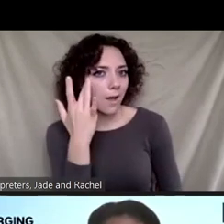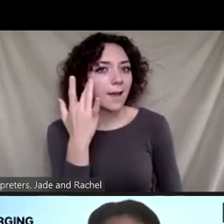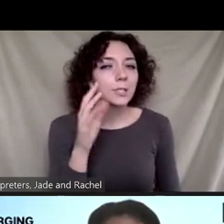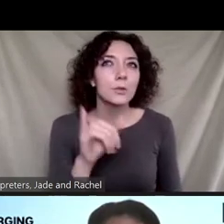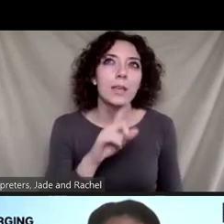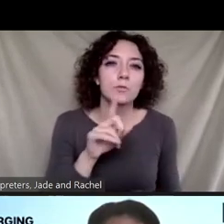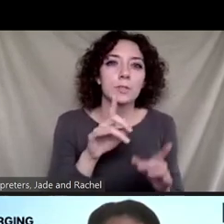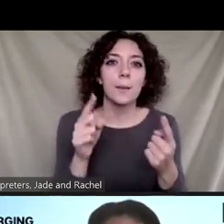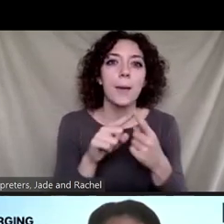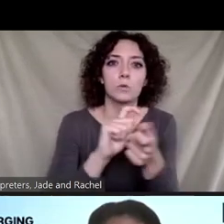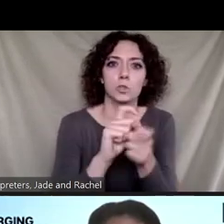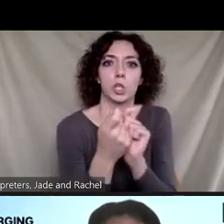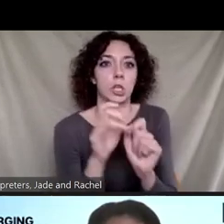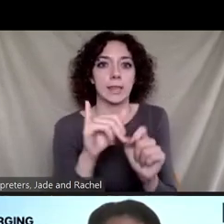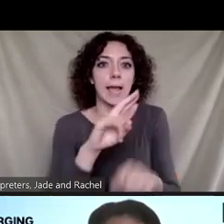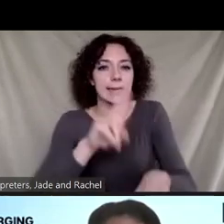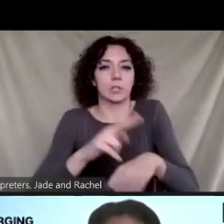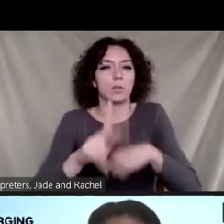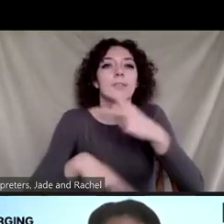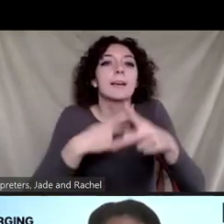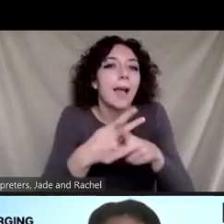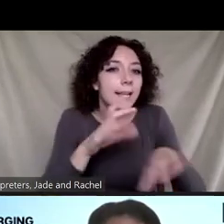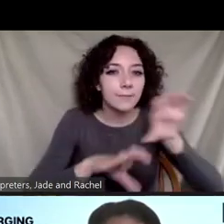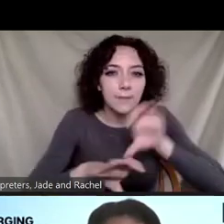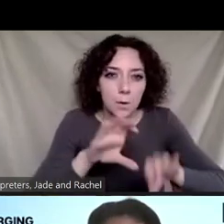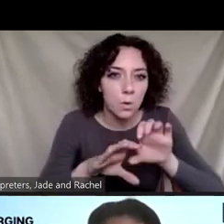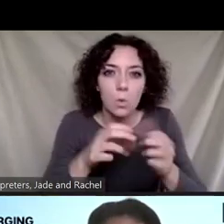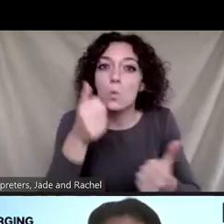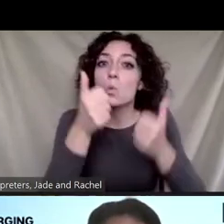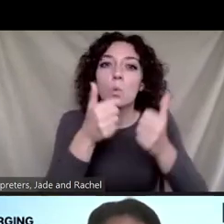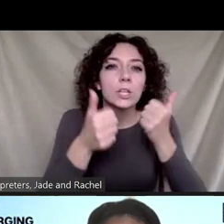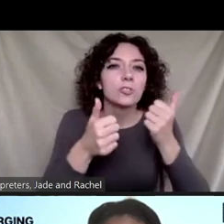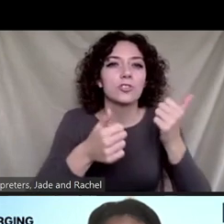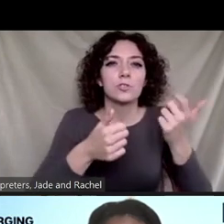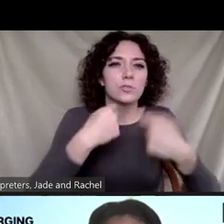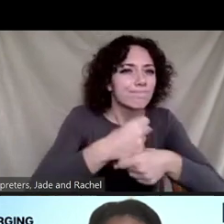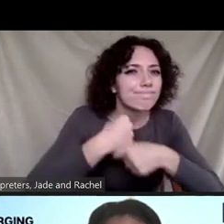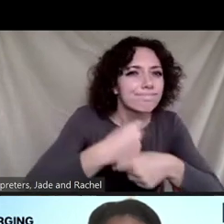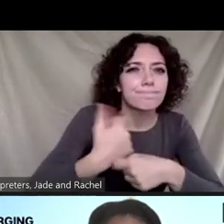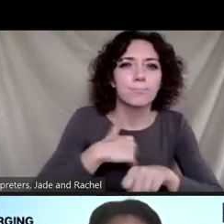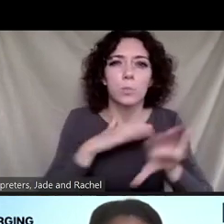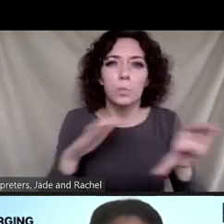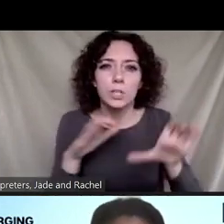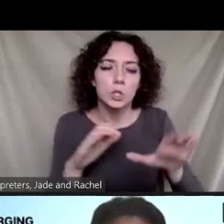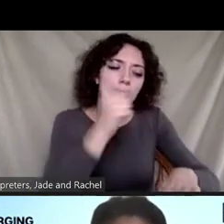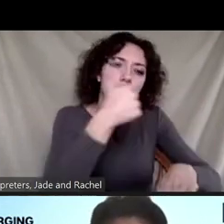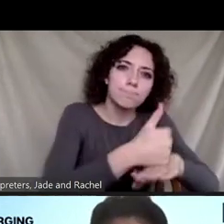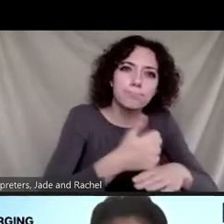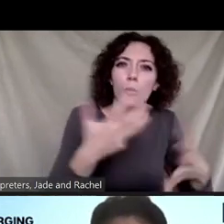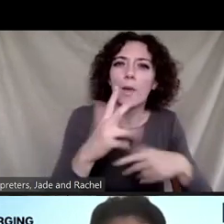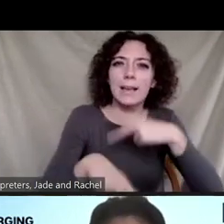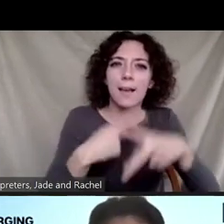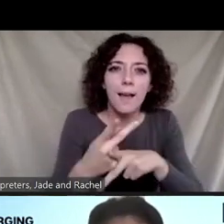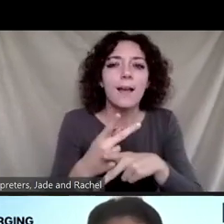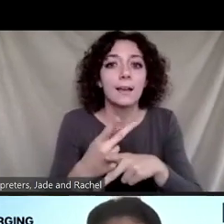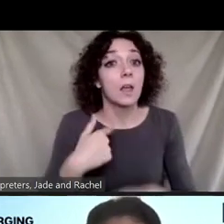changing the inherent nature of the kind of chemical, um, manufacturing we do. And then, um, I actually think if we